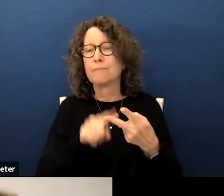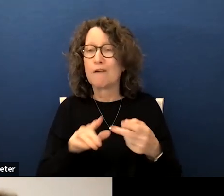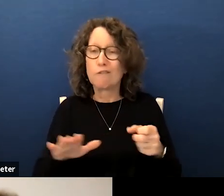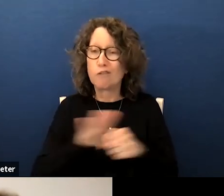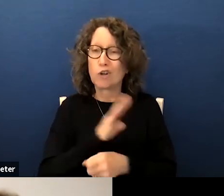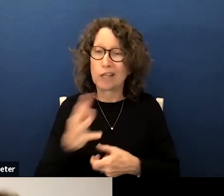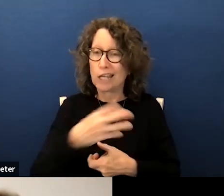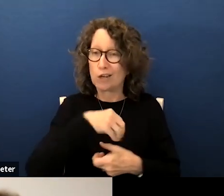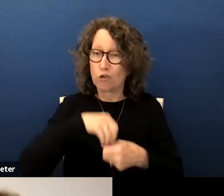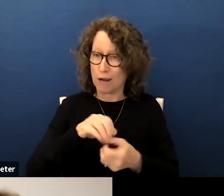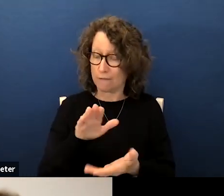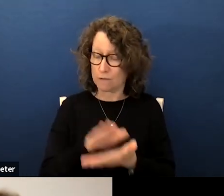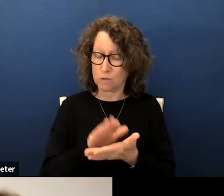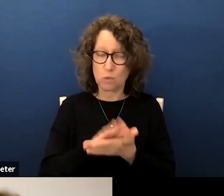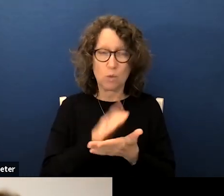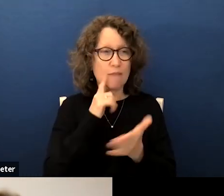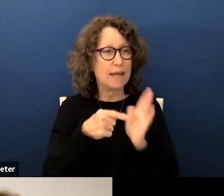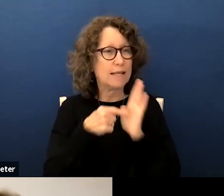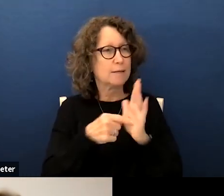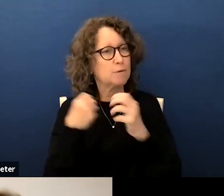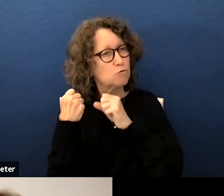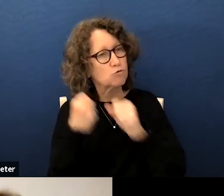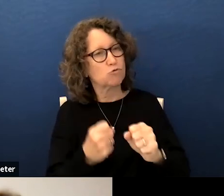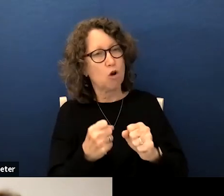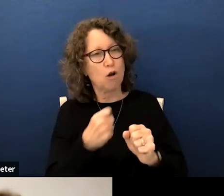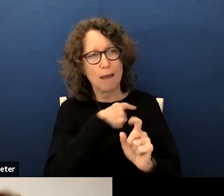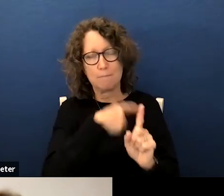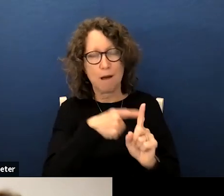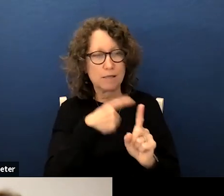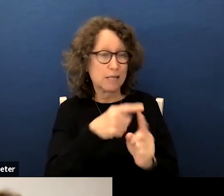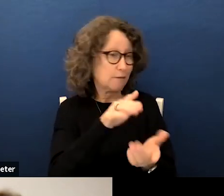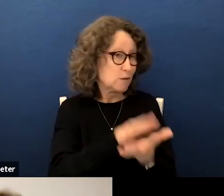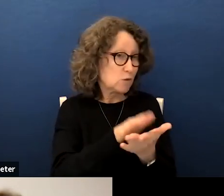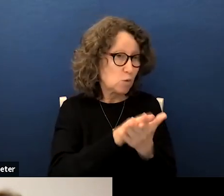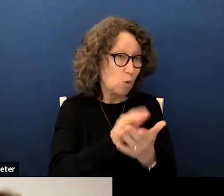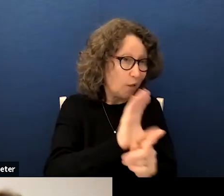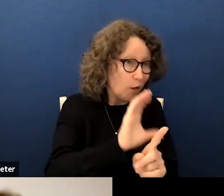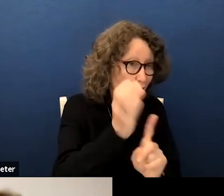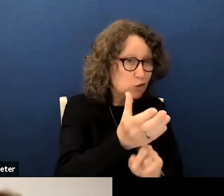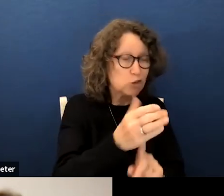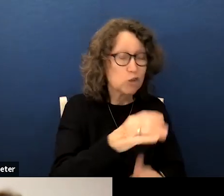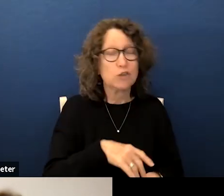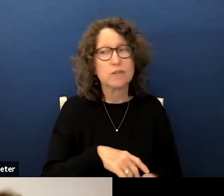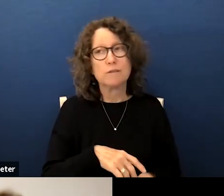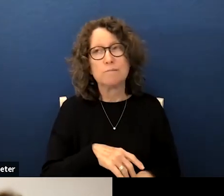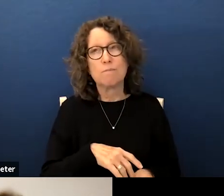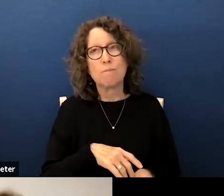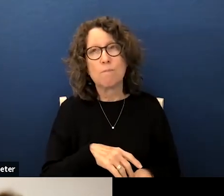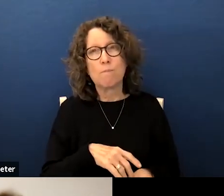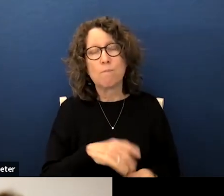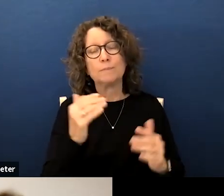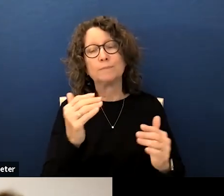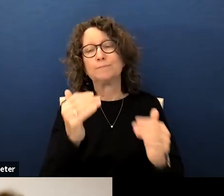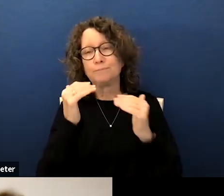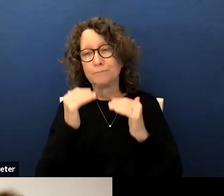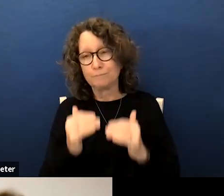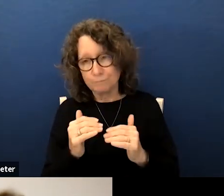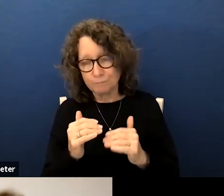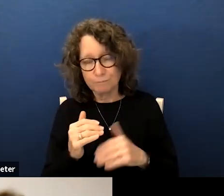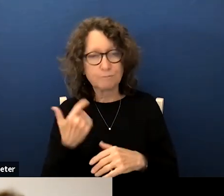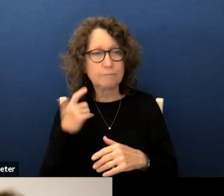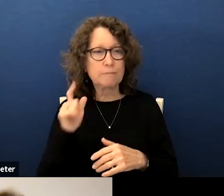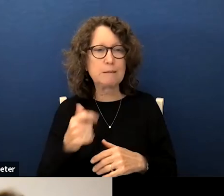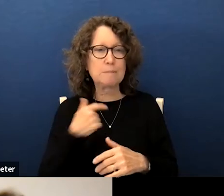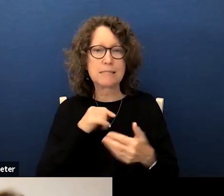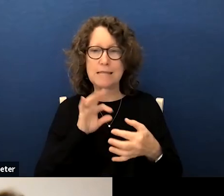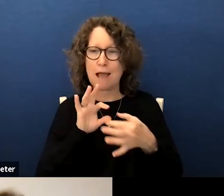integrated schools that exhibit strong and positive school cultures next we must have